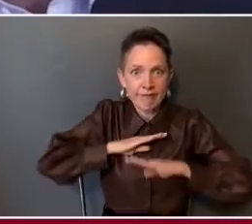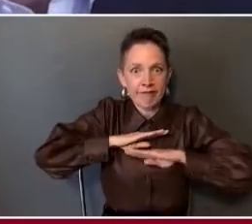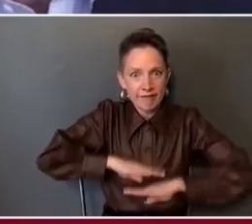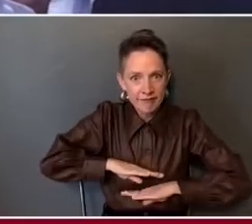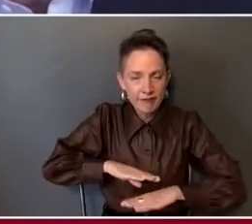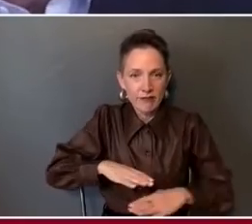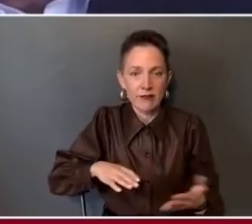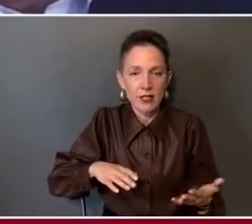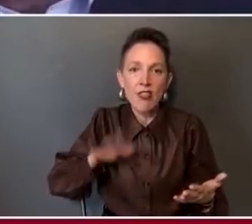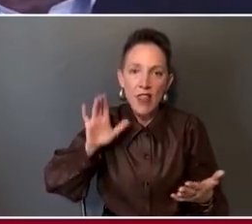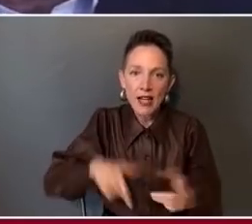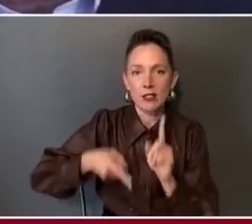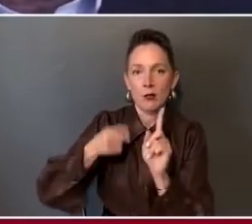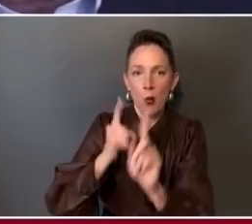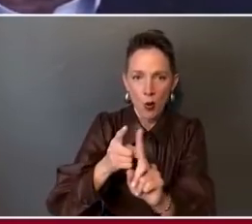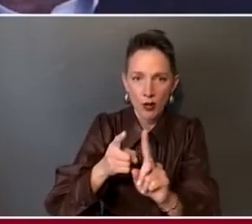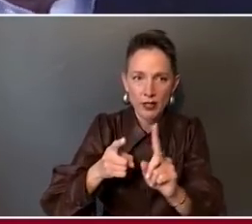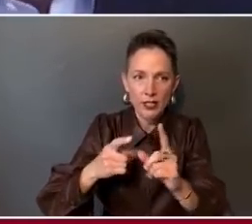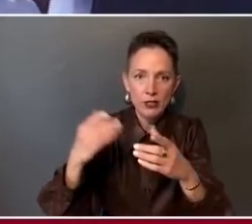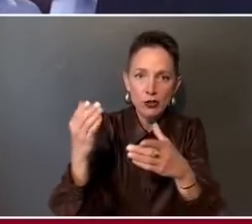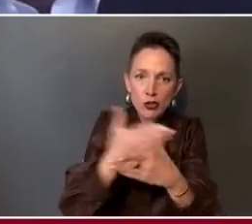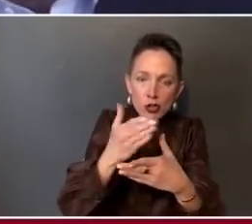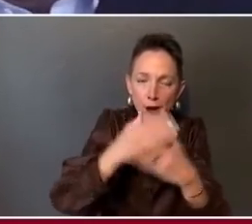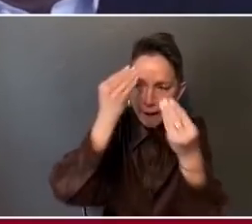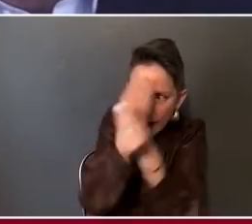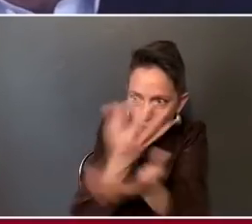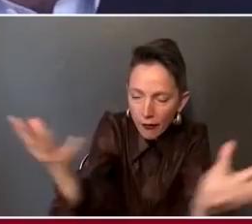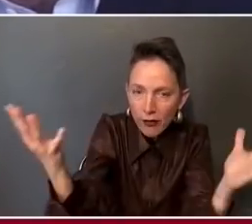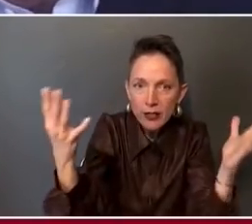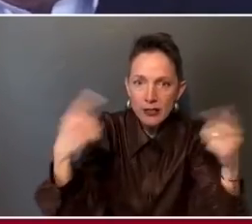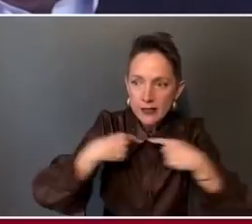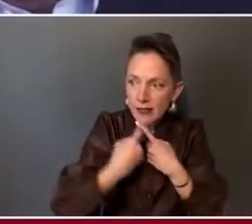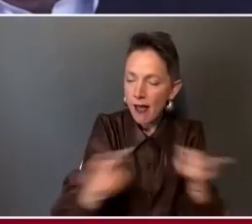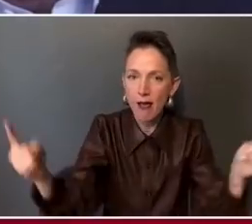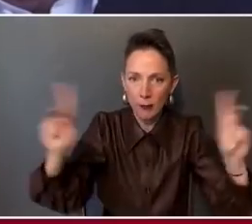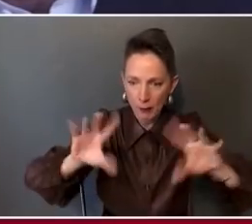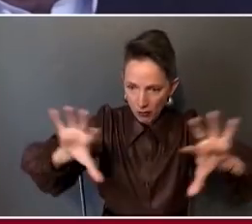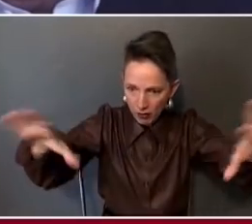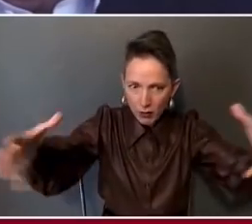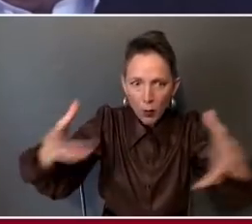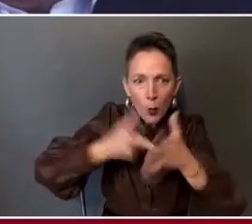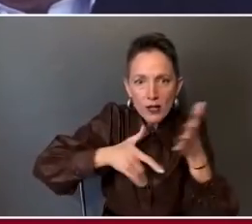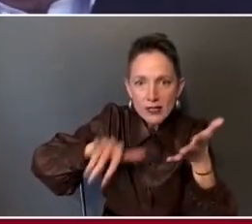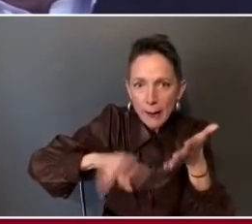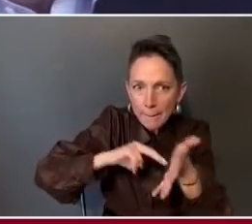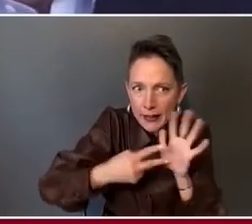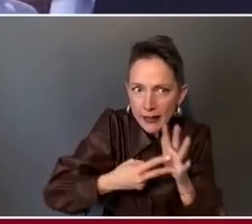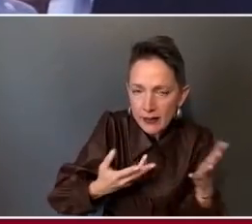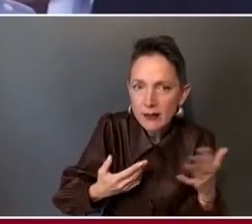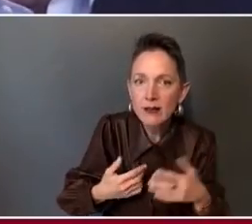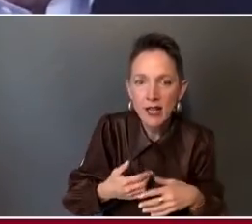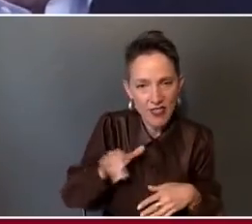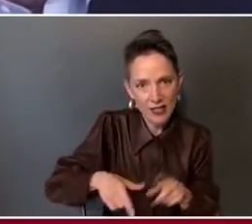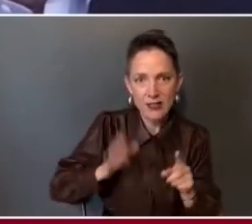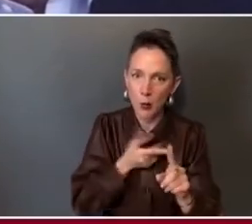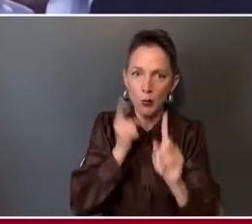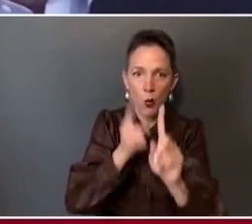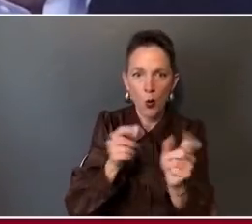share the message of what's happening with the public is what does that mean? And I think that's what we try very hard to do at CIDRAP.